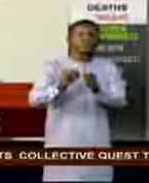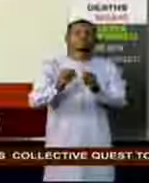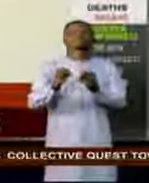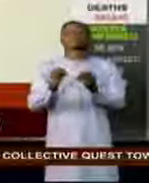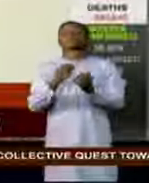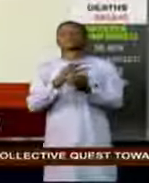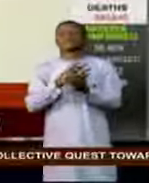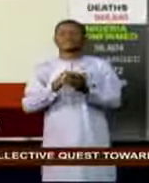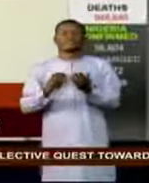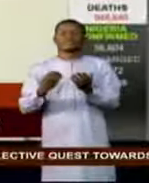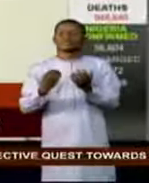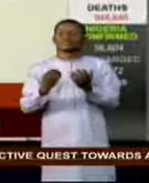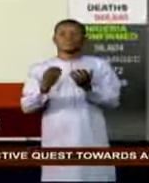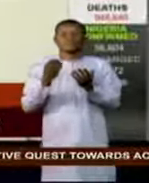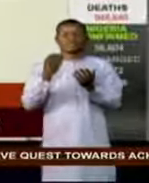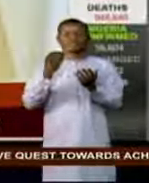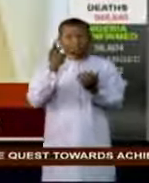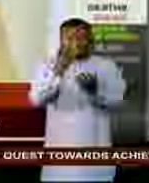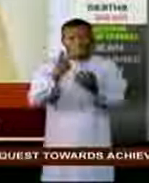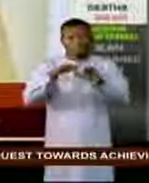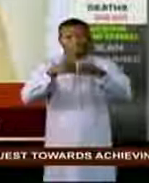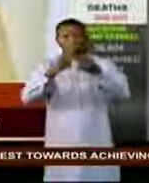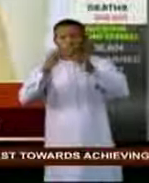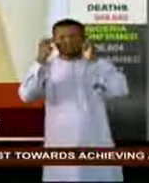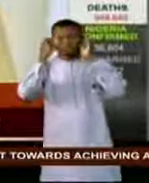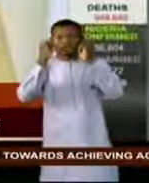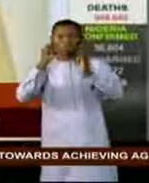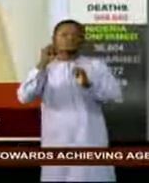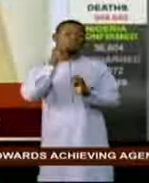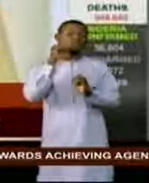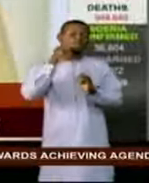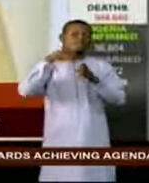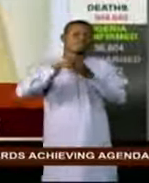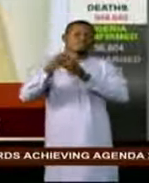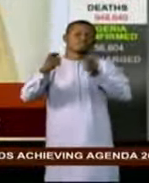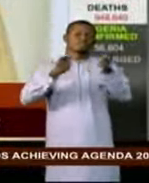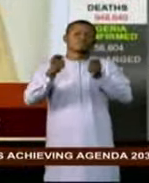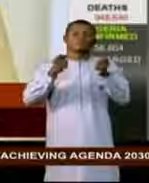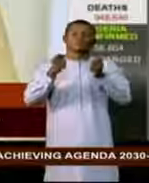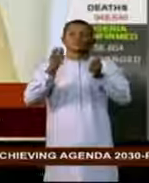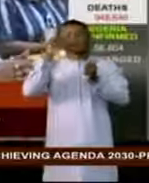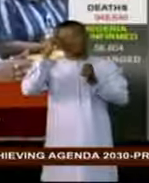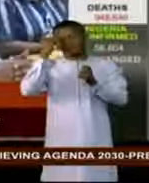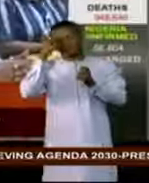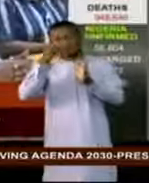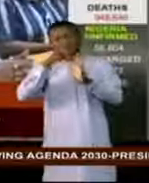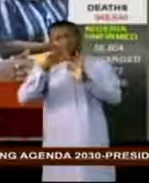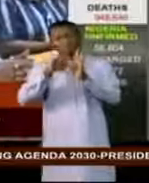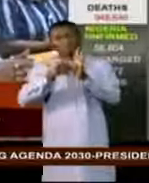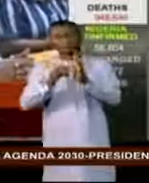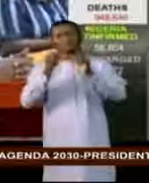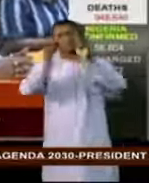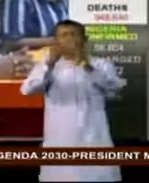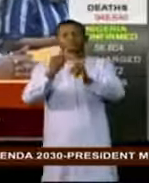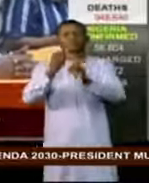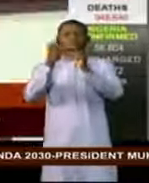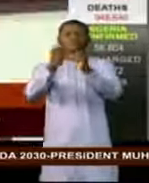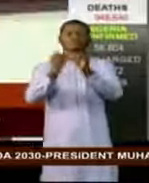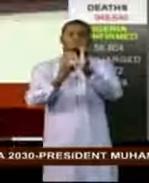and the Authority in its quest to educate Nigerians in government policies geared towards sustainable development.